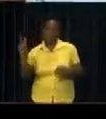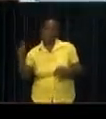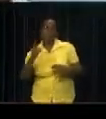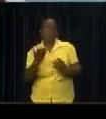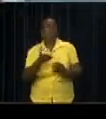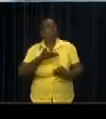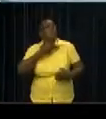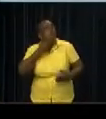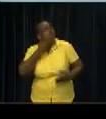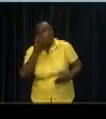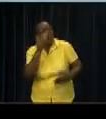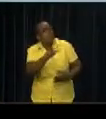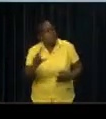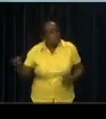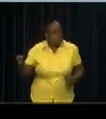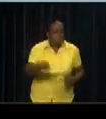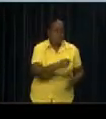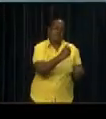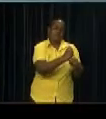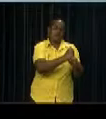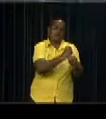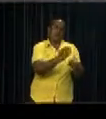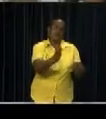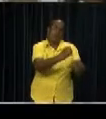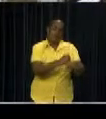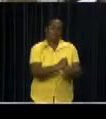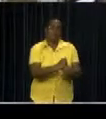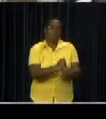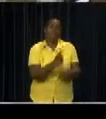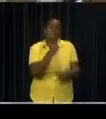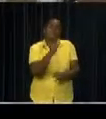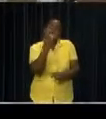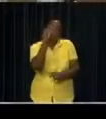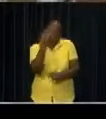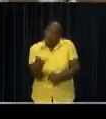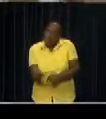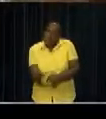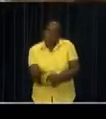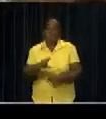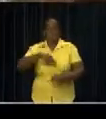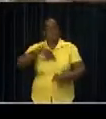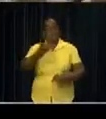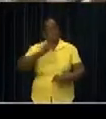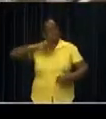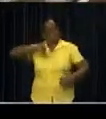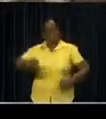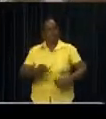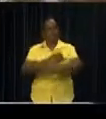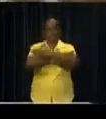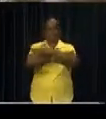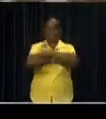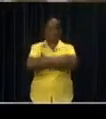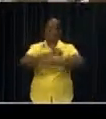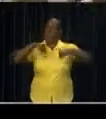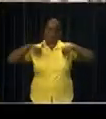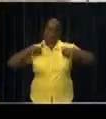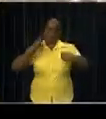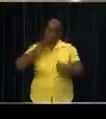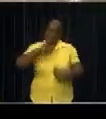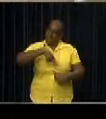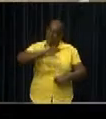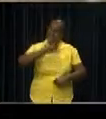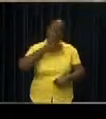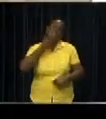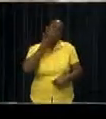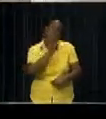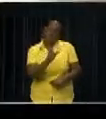their vacation, but also public authorities. Apart from the cleaning project of the Department of Public Green, the